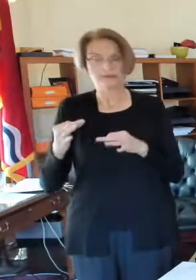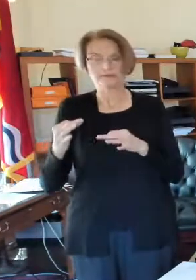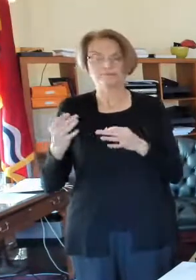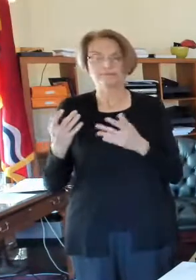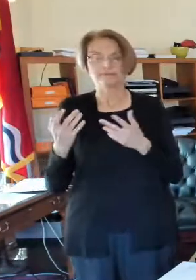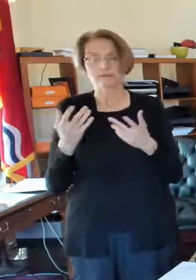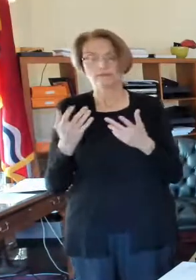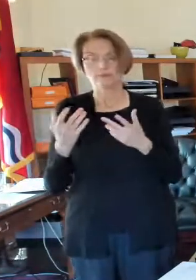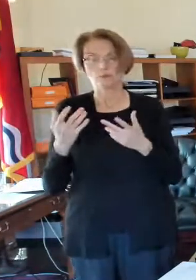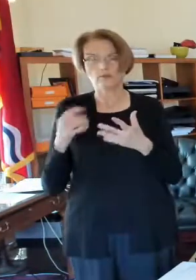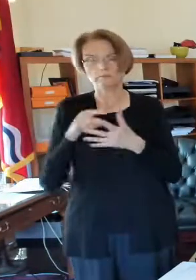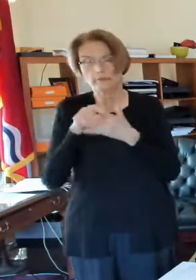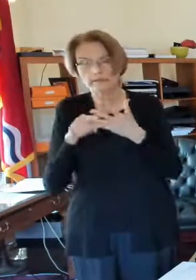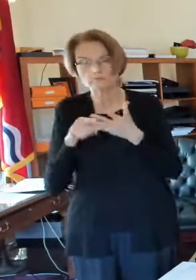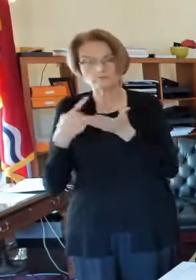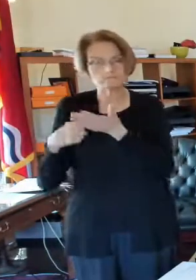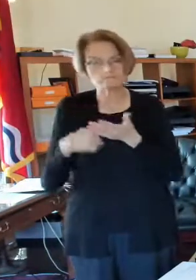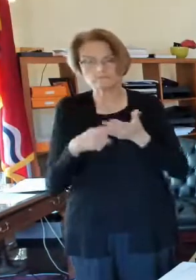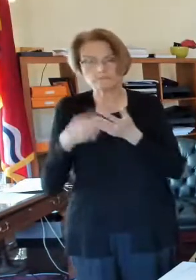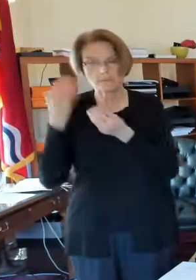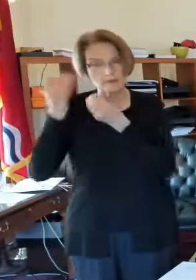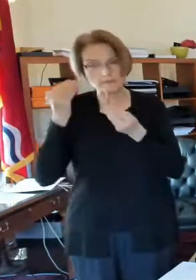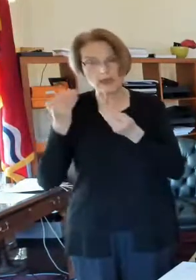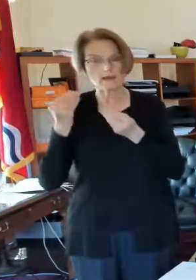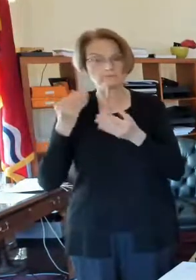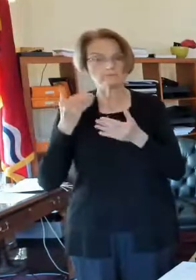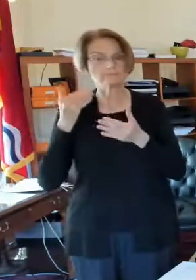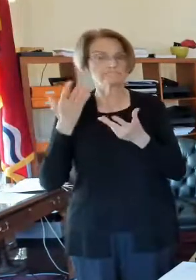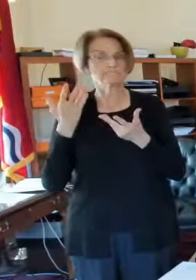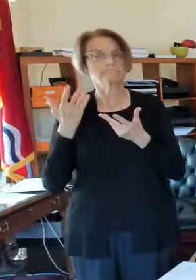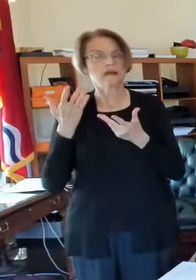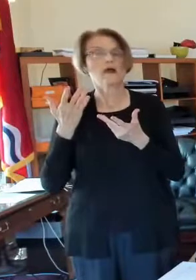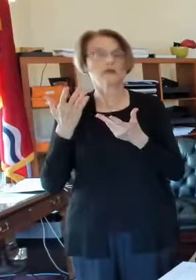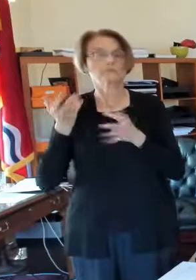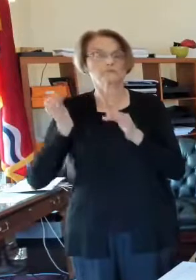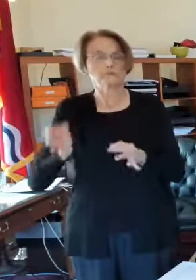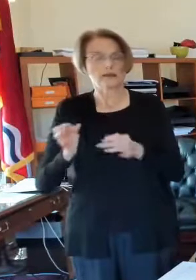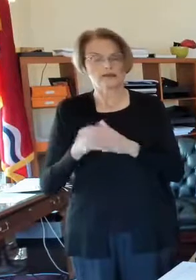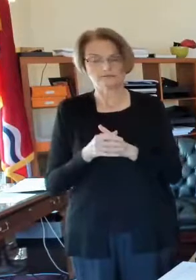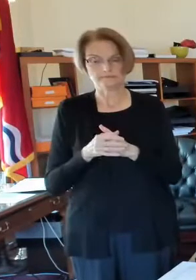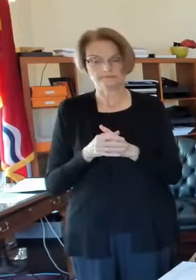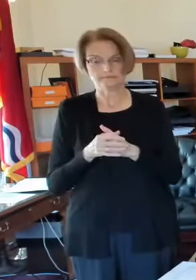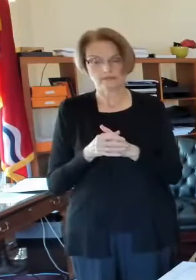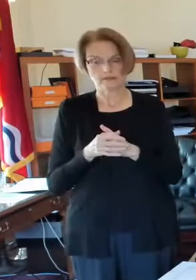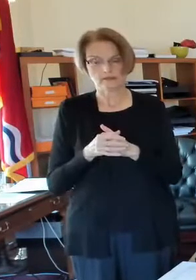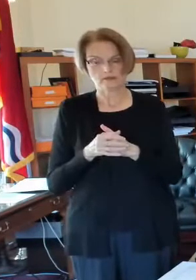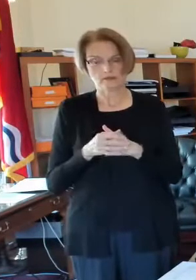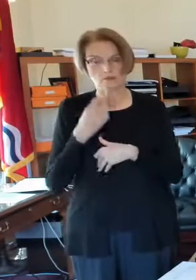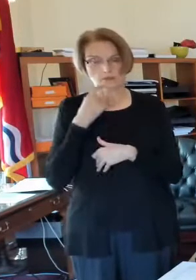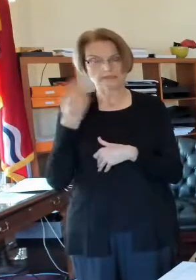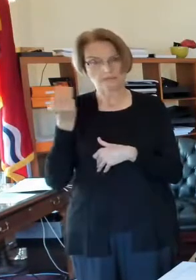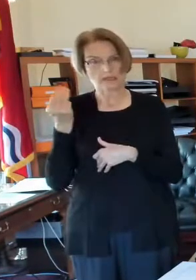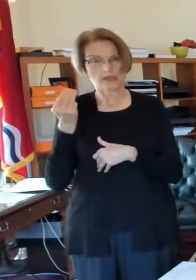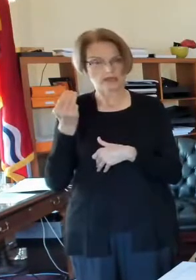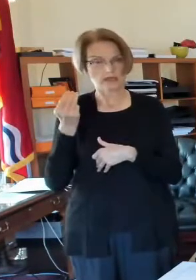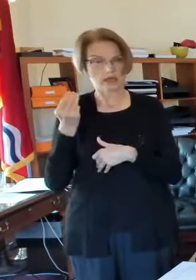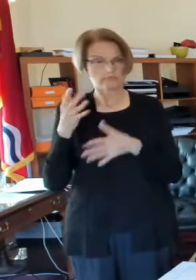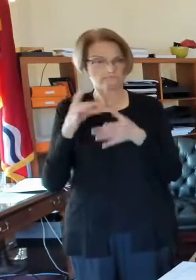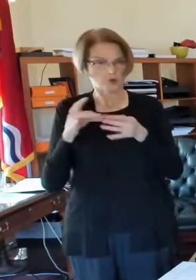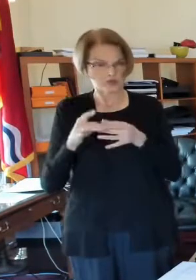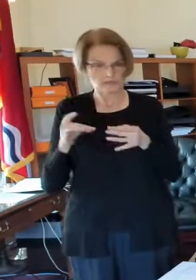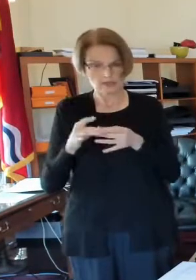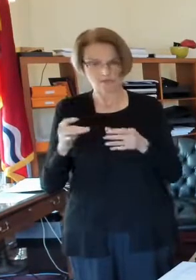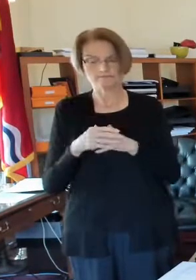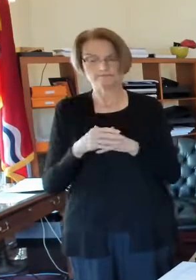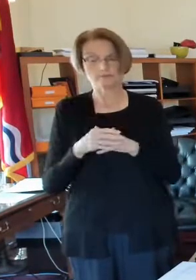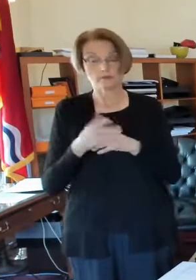decision. What we're finding, and we talked about this on Monday, is that there's no,